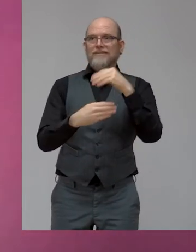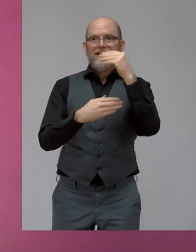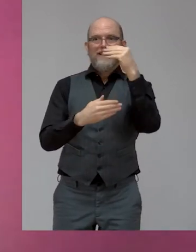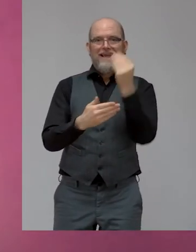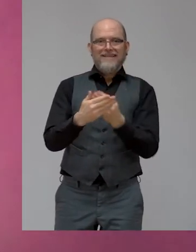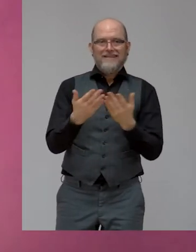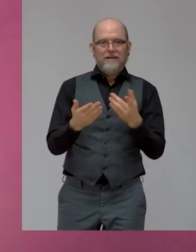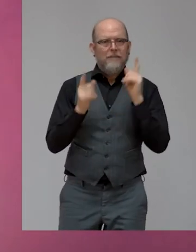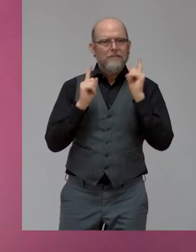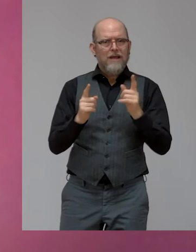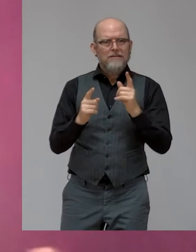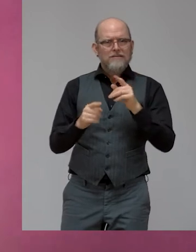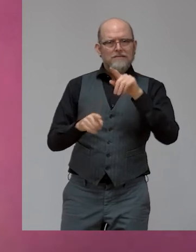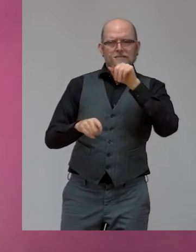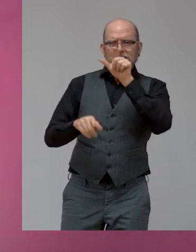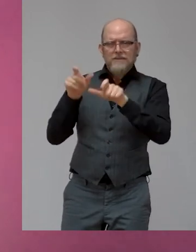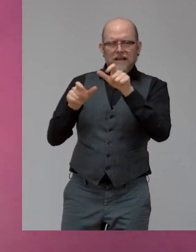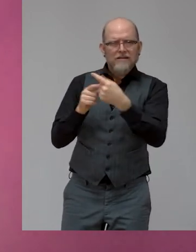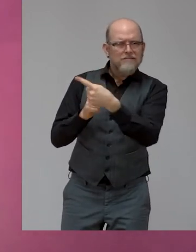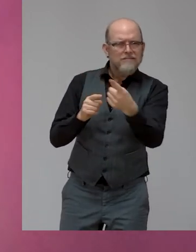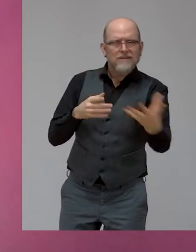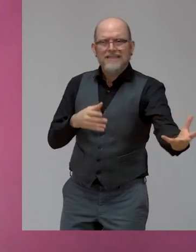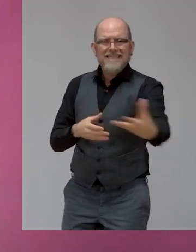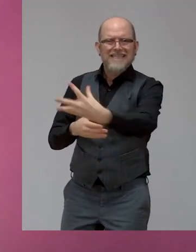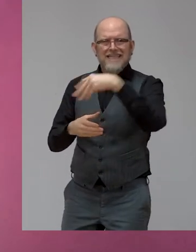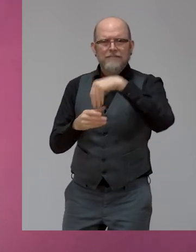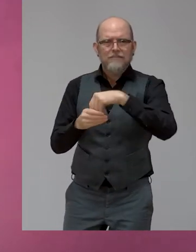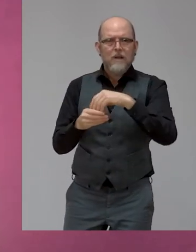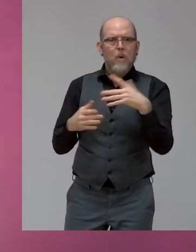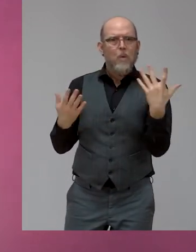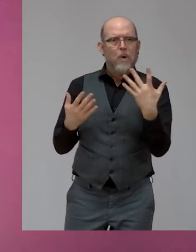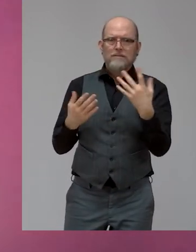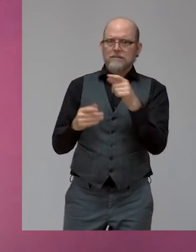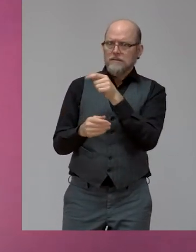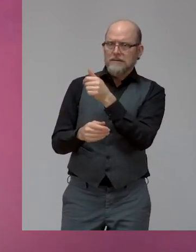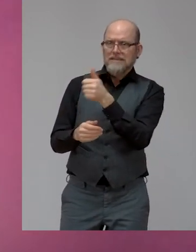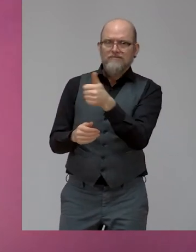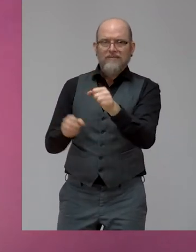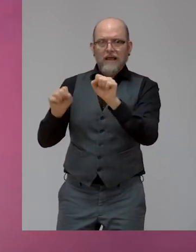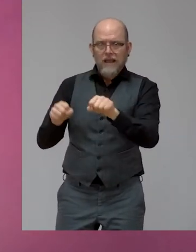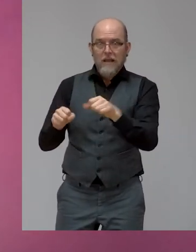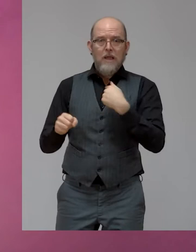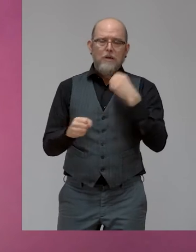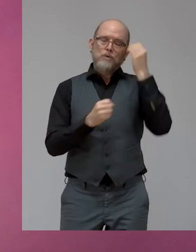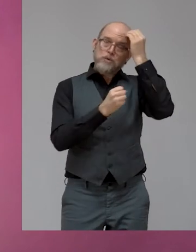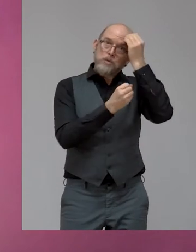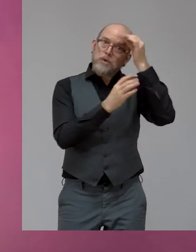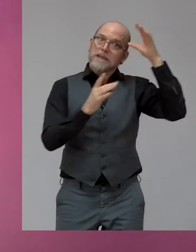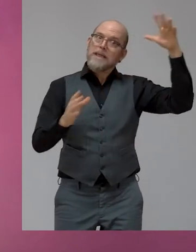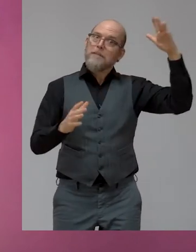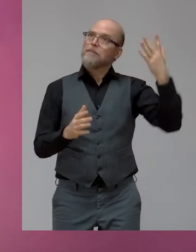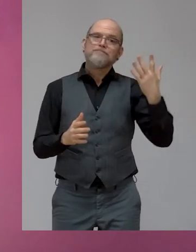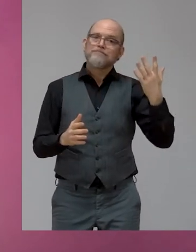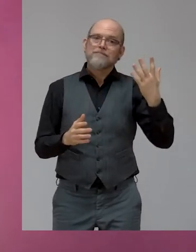number of people in everything that you do. And my dream is to really take the emotional,